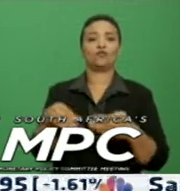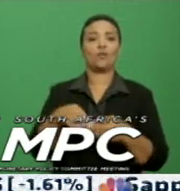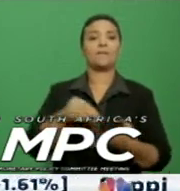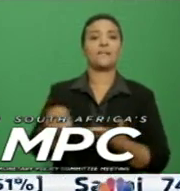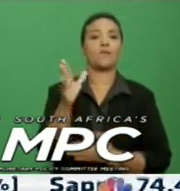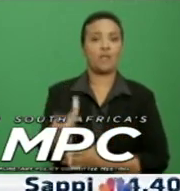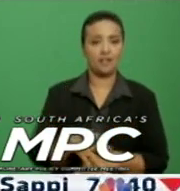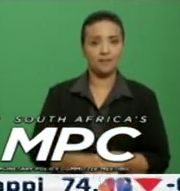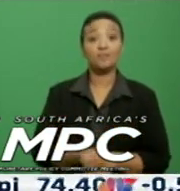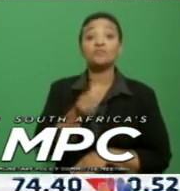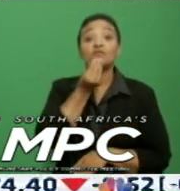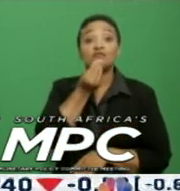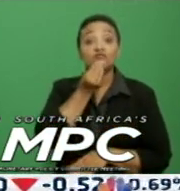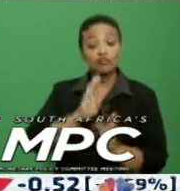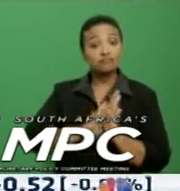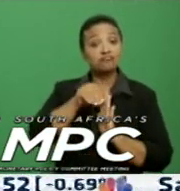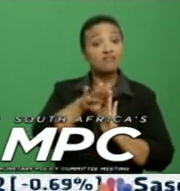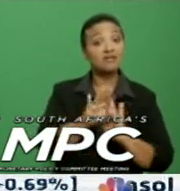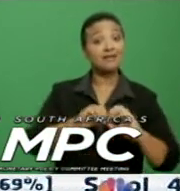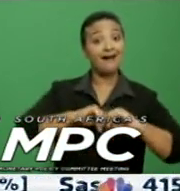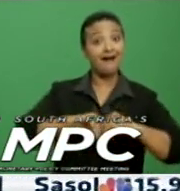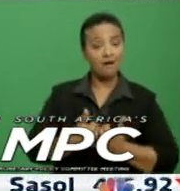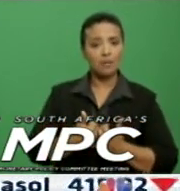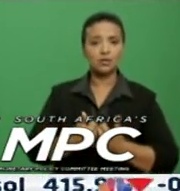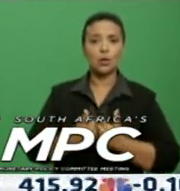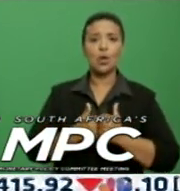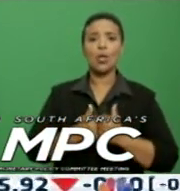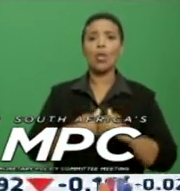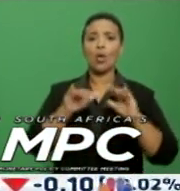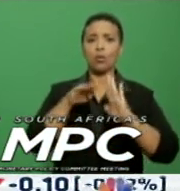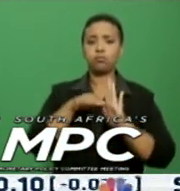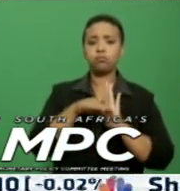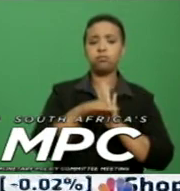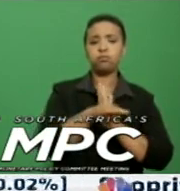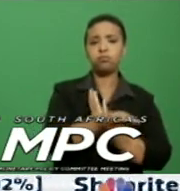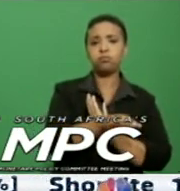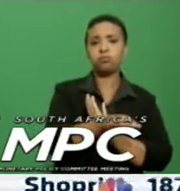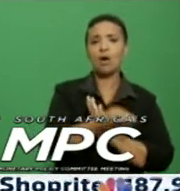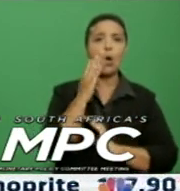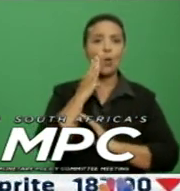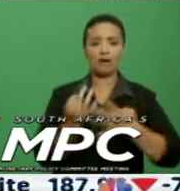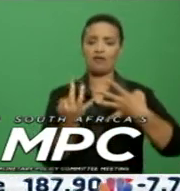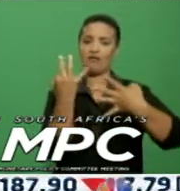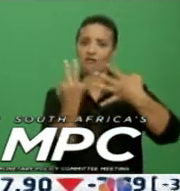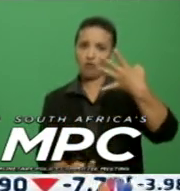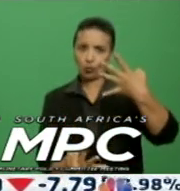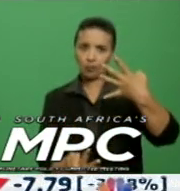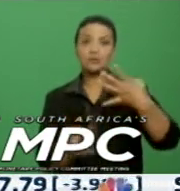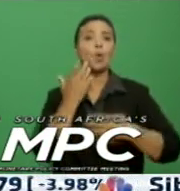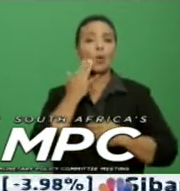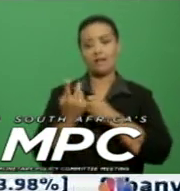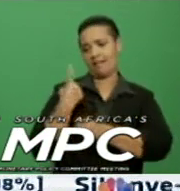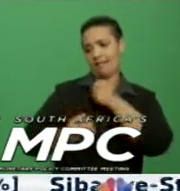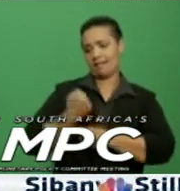Food price inflation is expected to have bottomed out in the fourth quarter of 2018